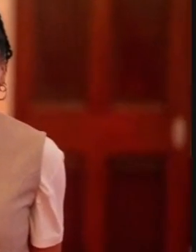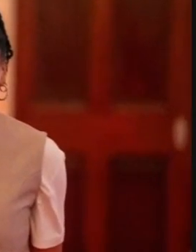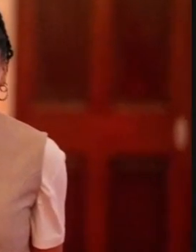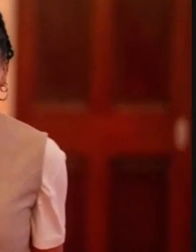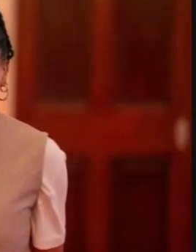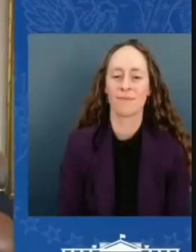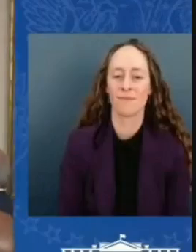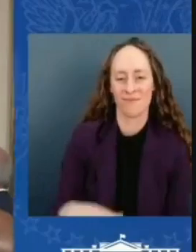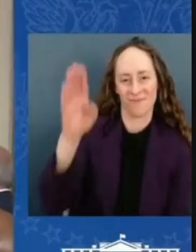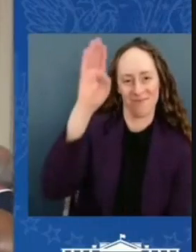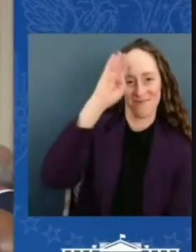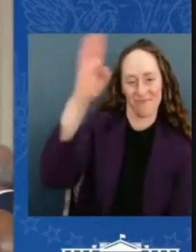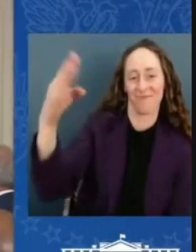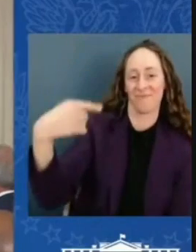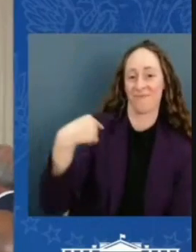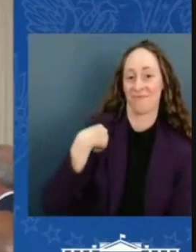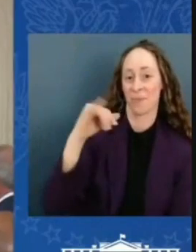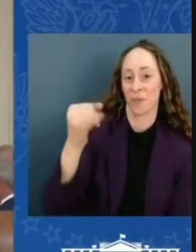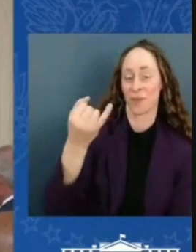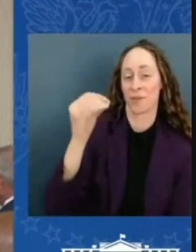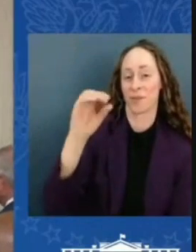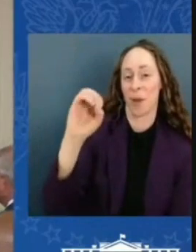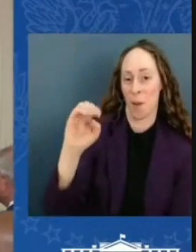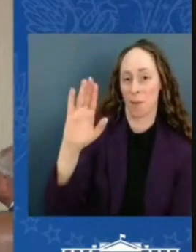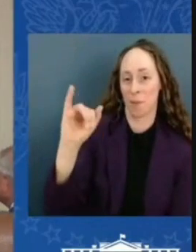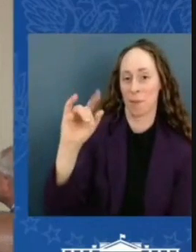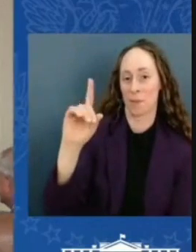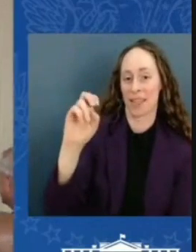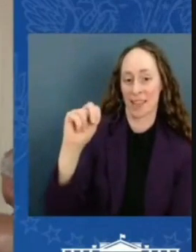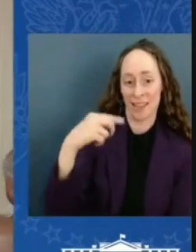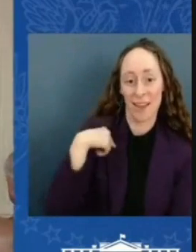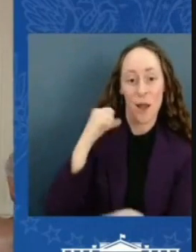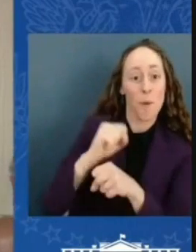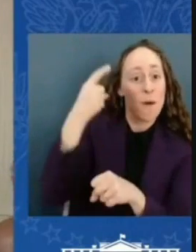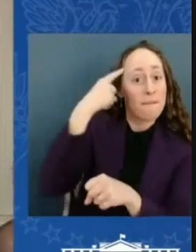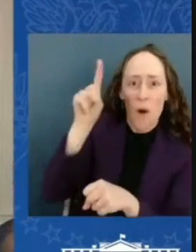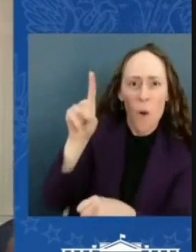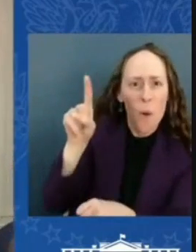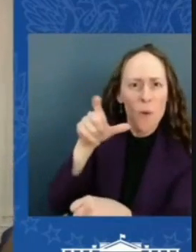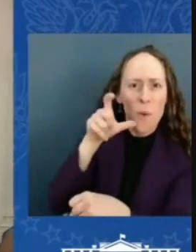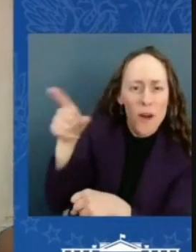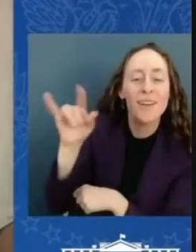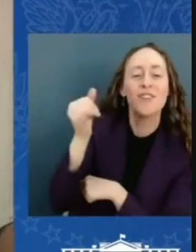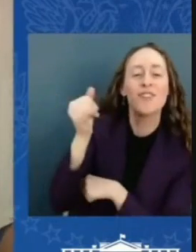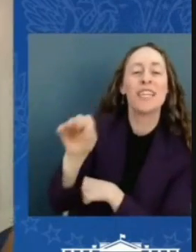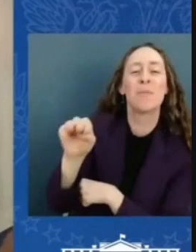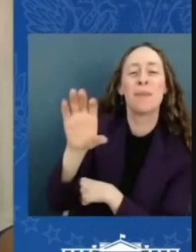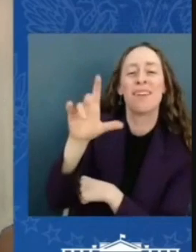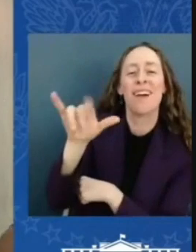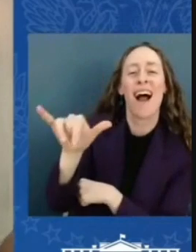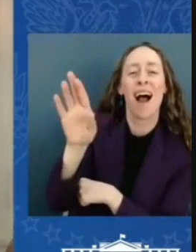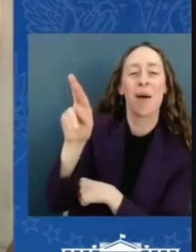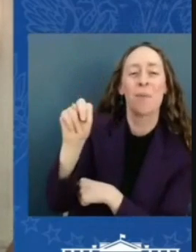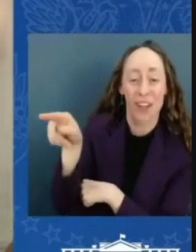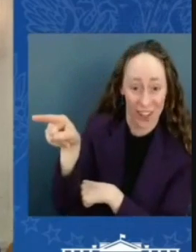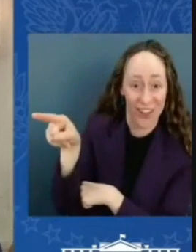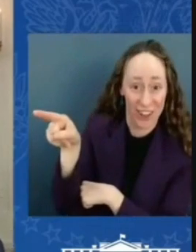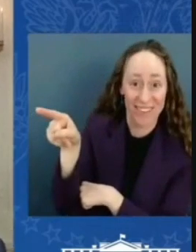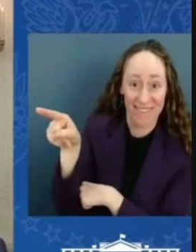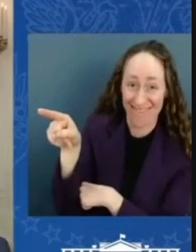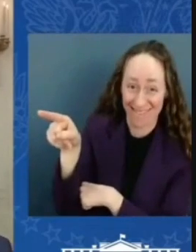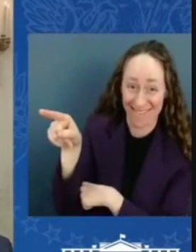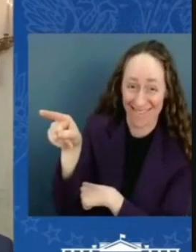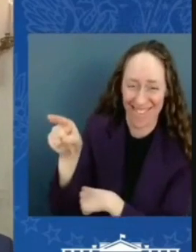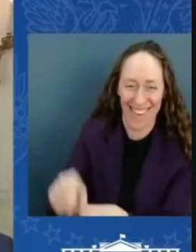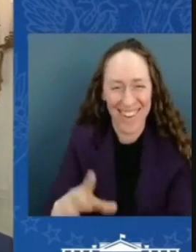President Biden gave a great speech talking about some impressive stats that Gamecocks put up this week. Let's listen in.